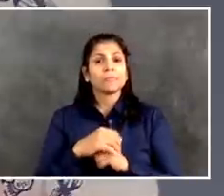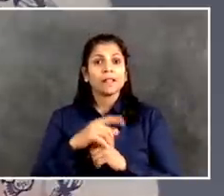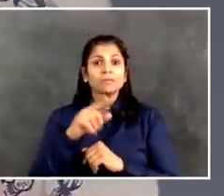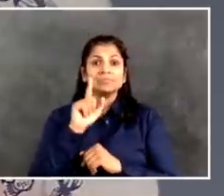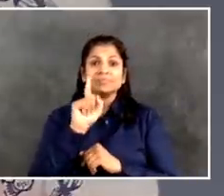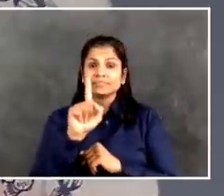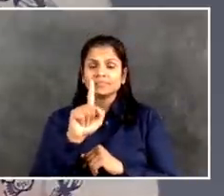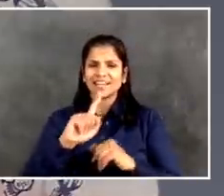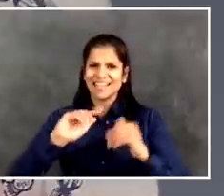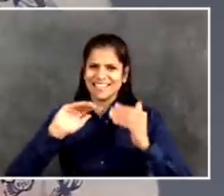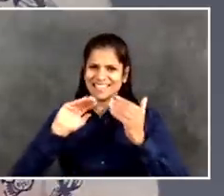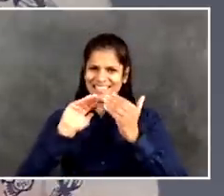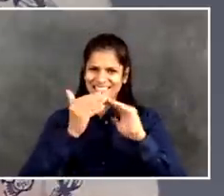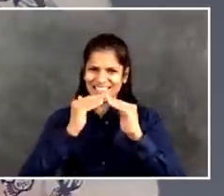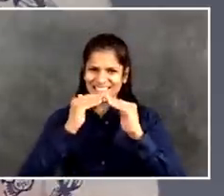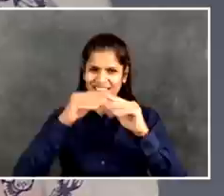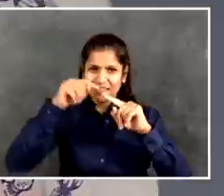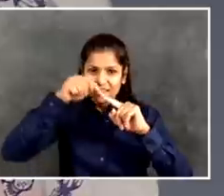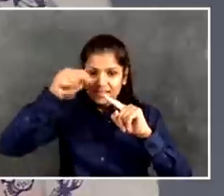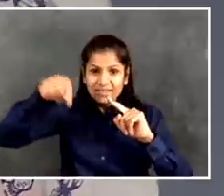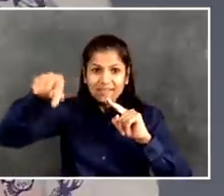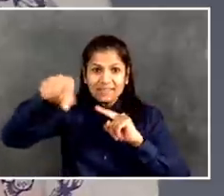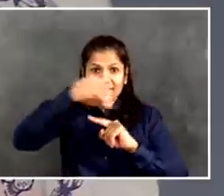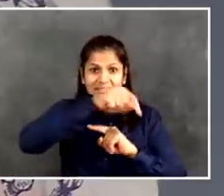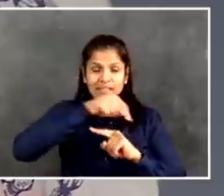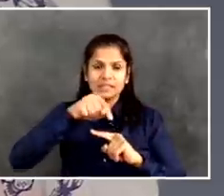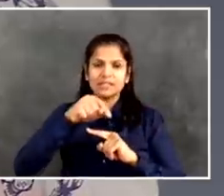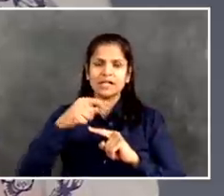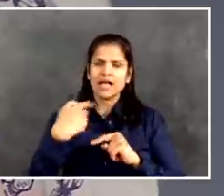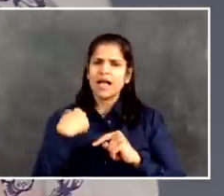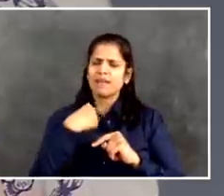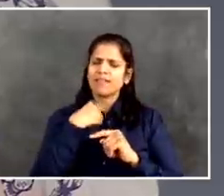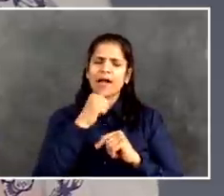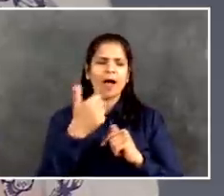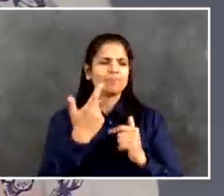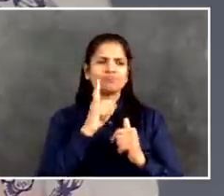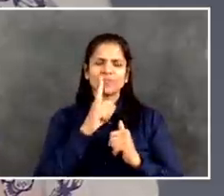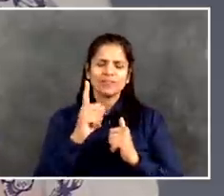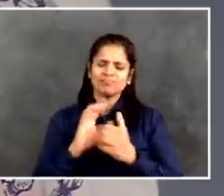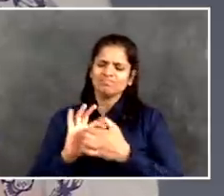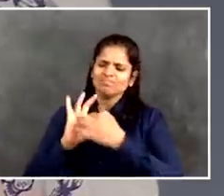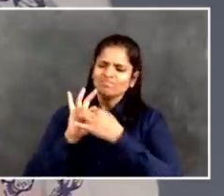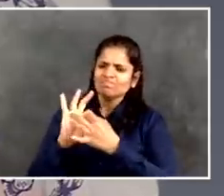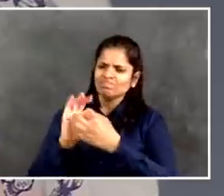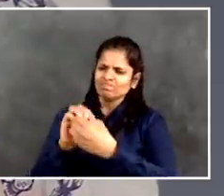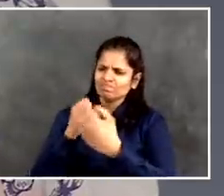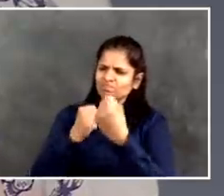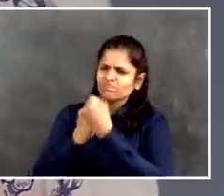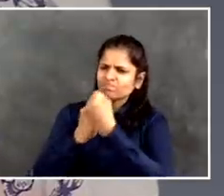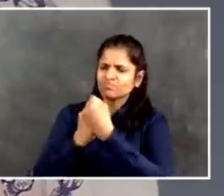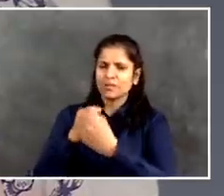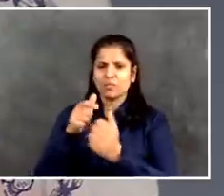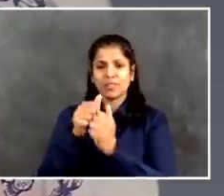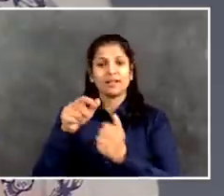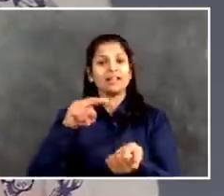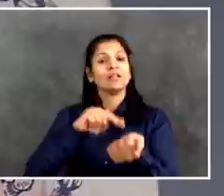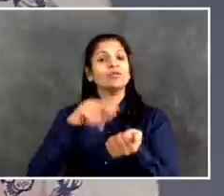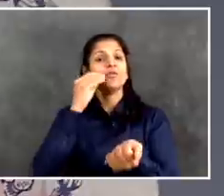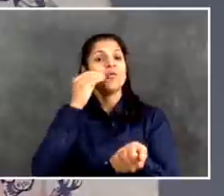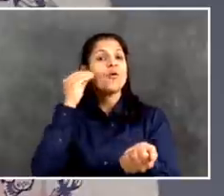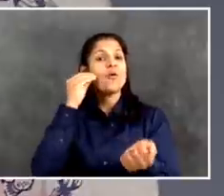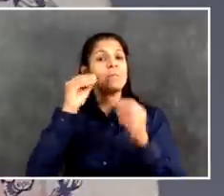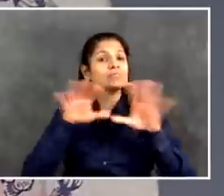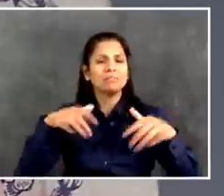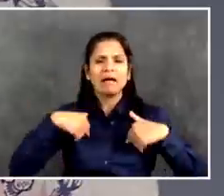deep connection to nursing homes. city of New York government doesn't regulate nursing homes. We don't deal with them every single day. It's just, it's a part of the